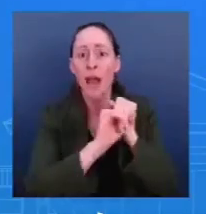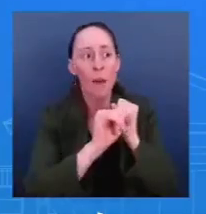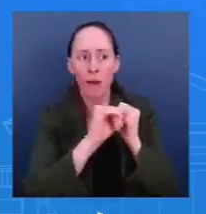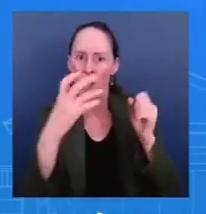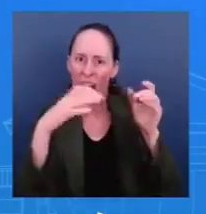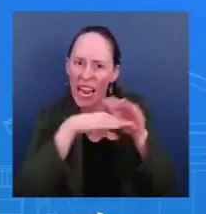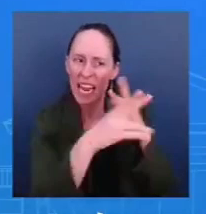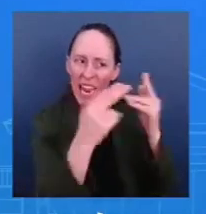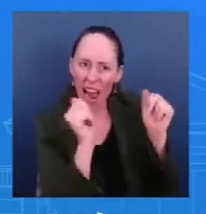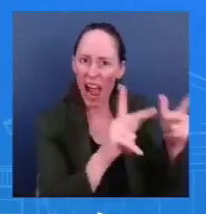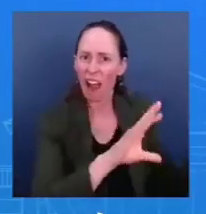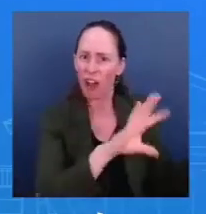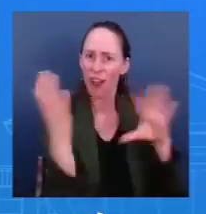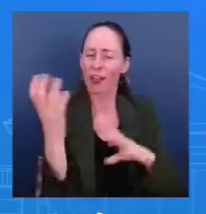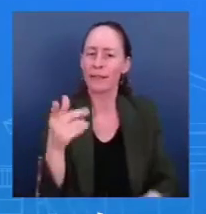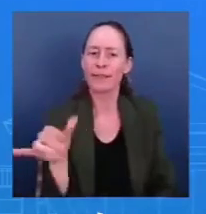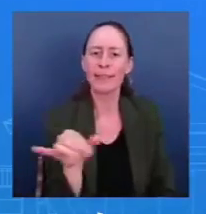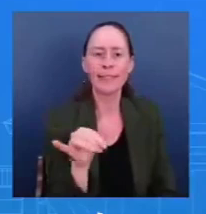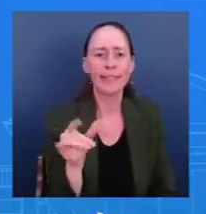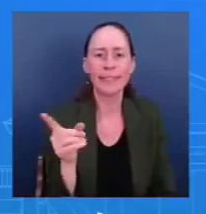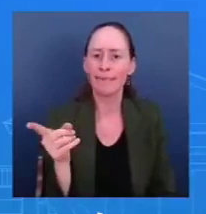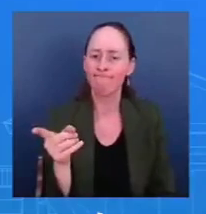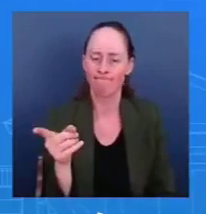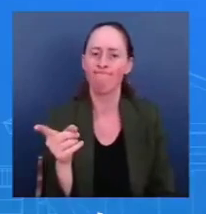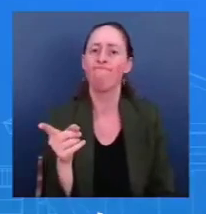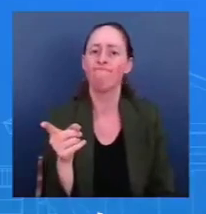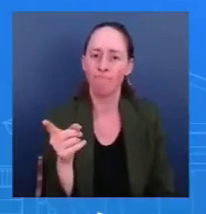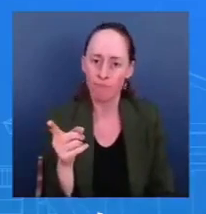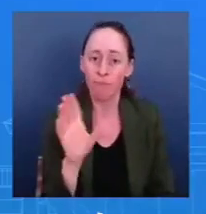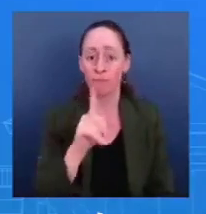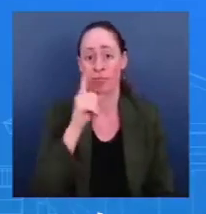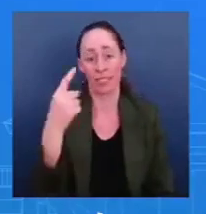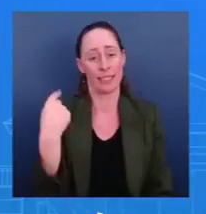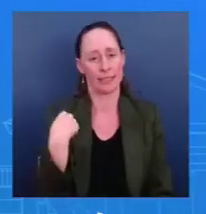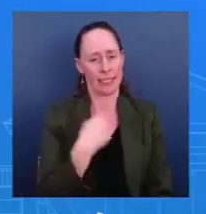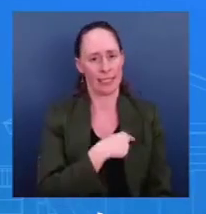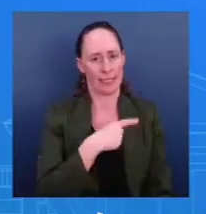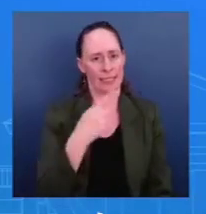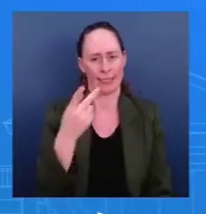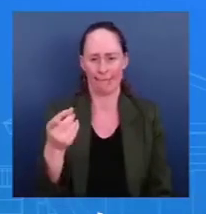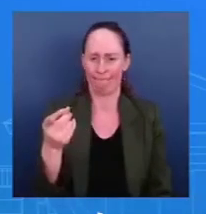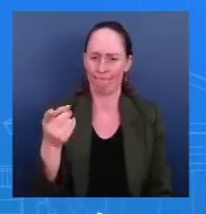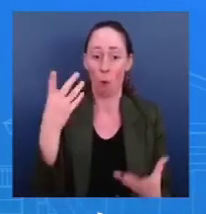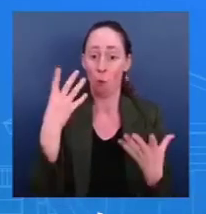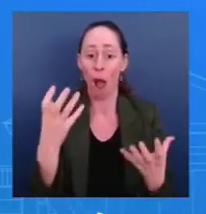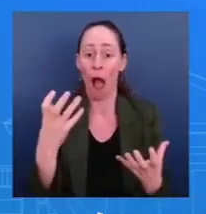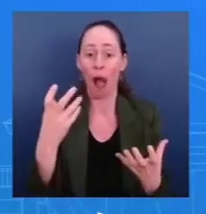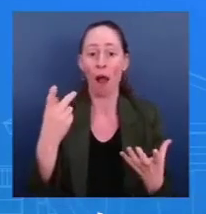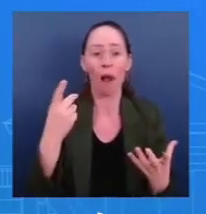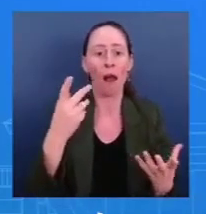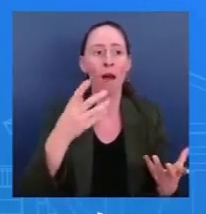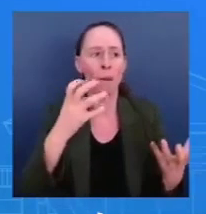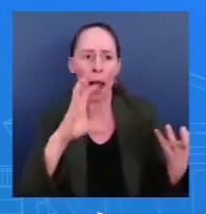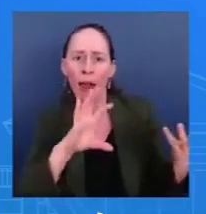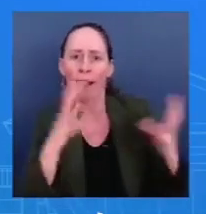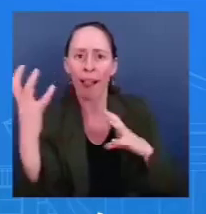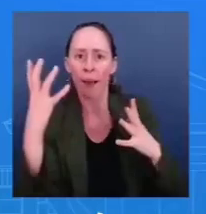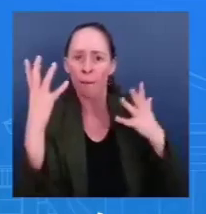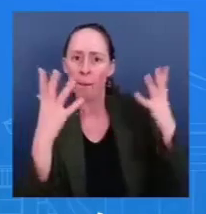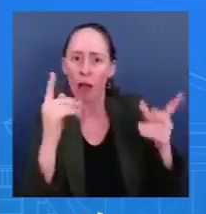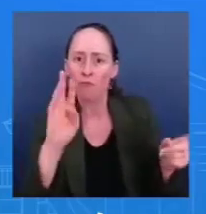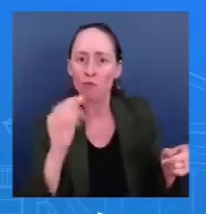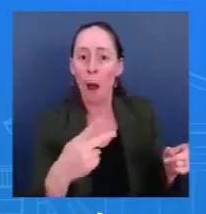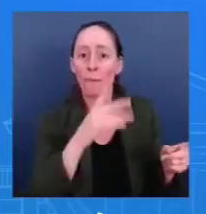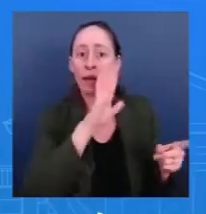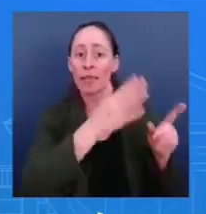Those efforts were clearly intended to denigrate former President Trump and to compromise his political campaign. We made it clear then, and we make it clear again